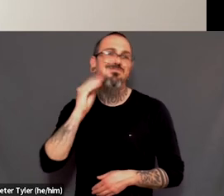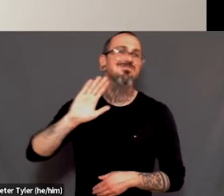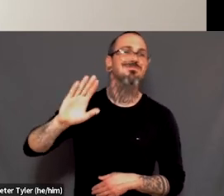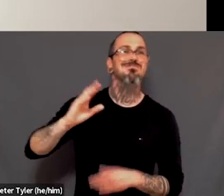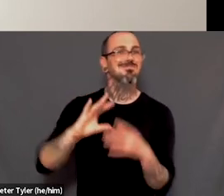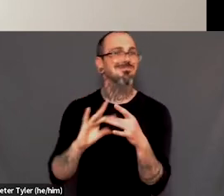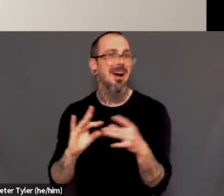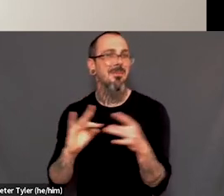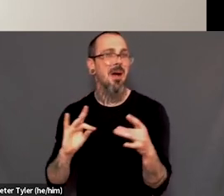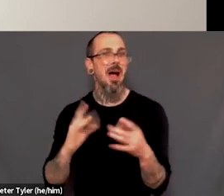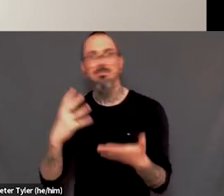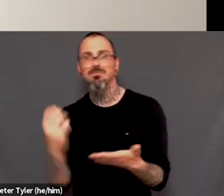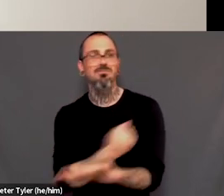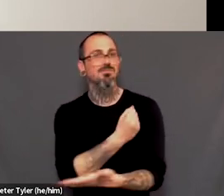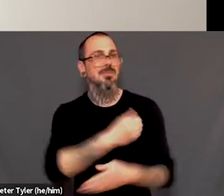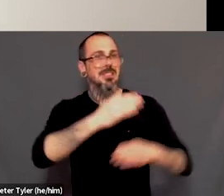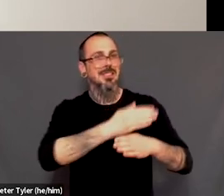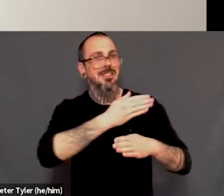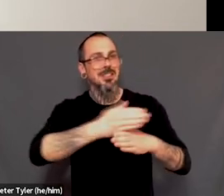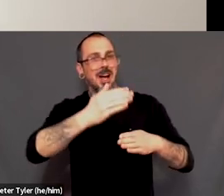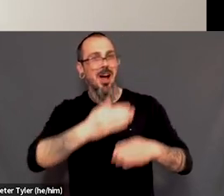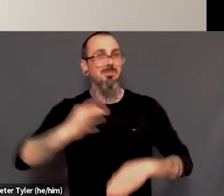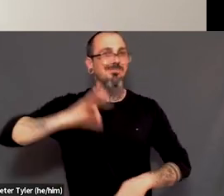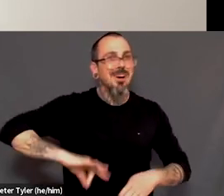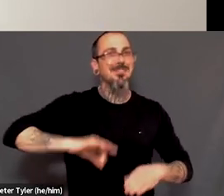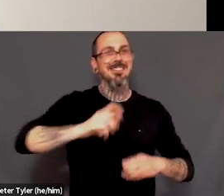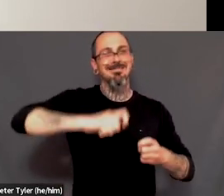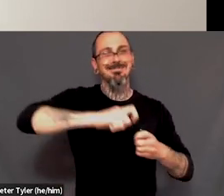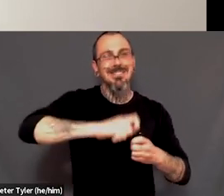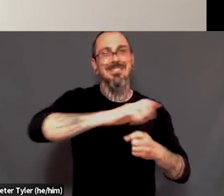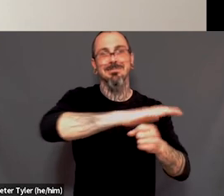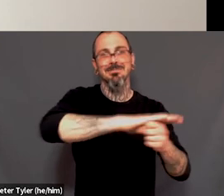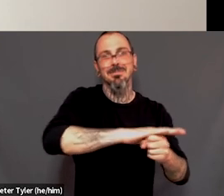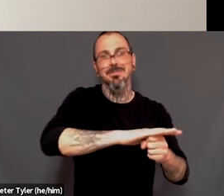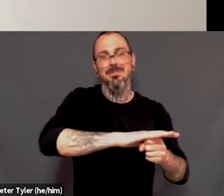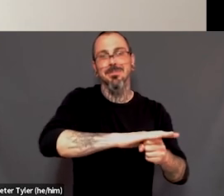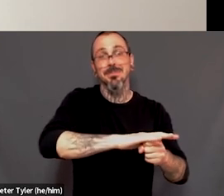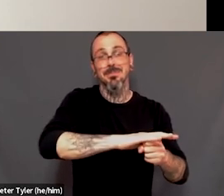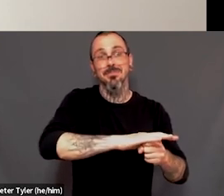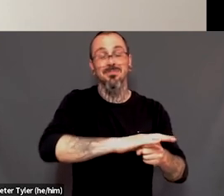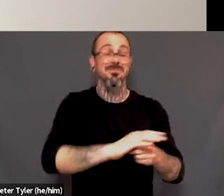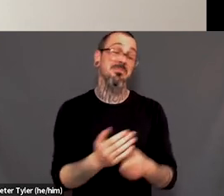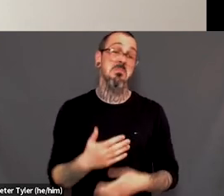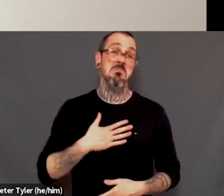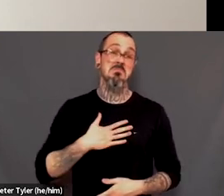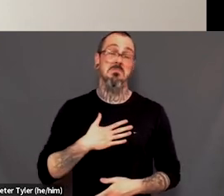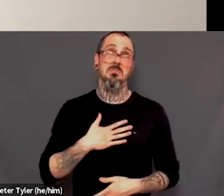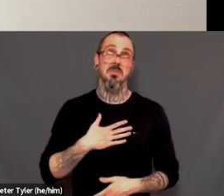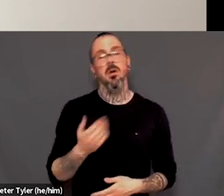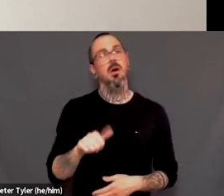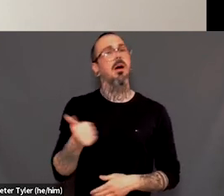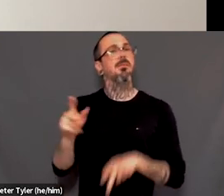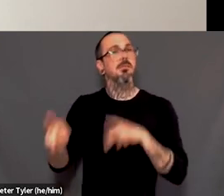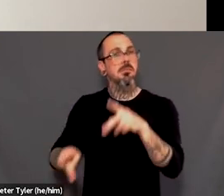I have the privilege of hearing from a lot of different people, a lot of kinds of people about their experiences with healthcare, whether they're, you know, queer,